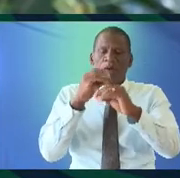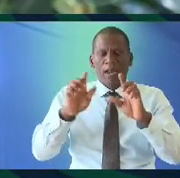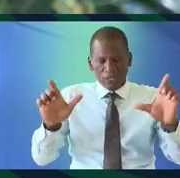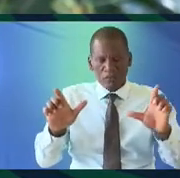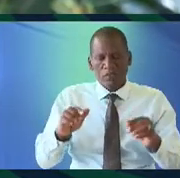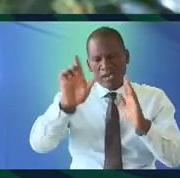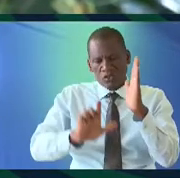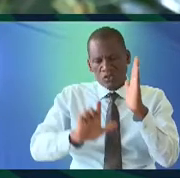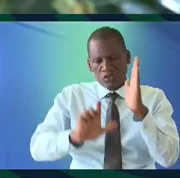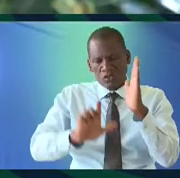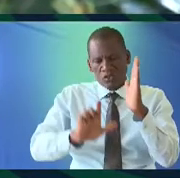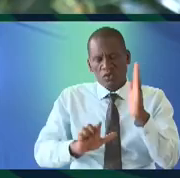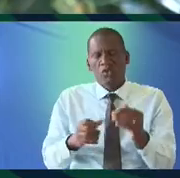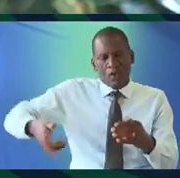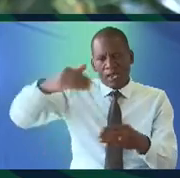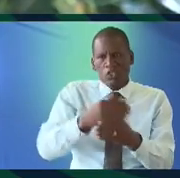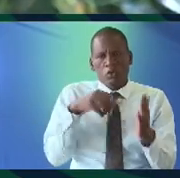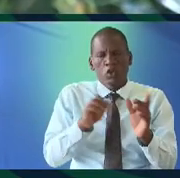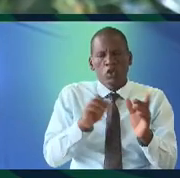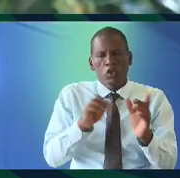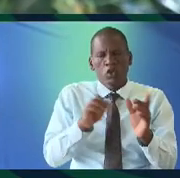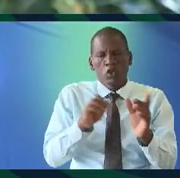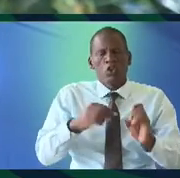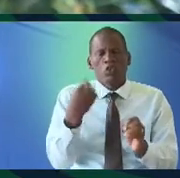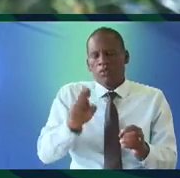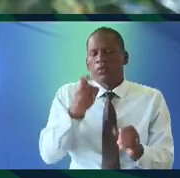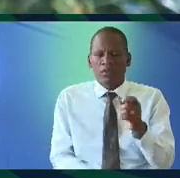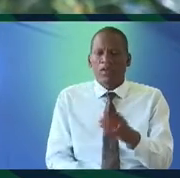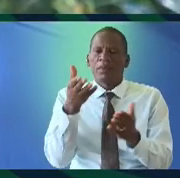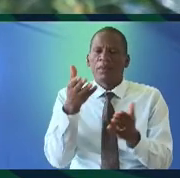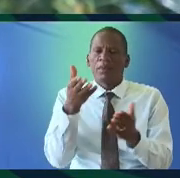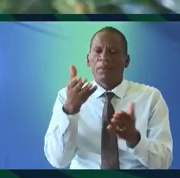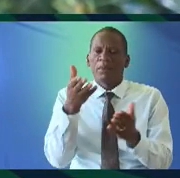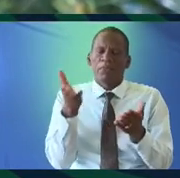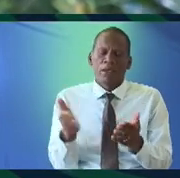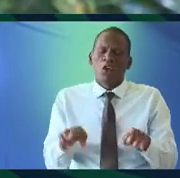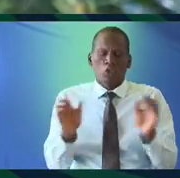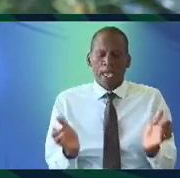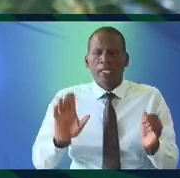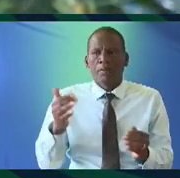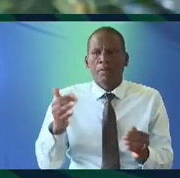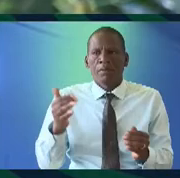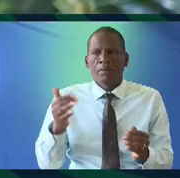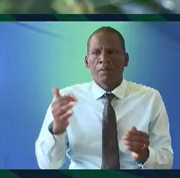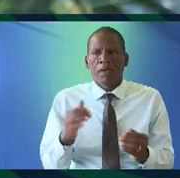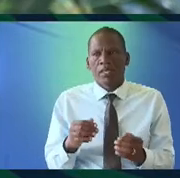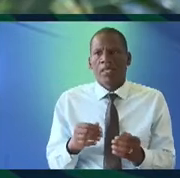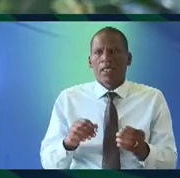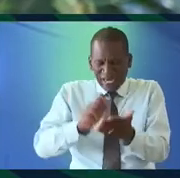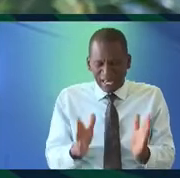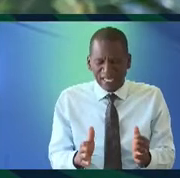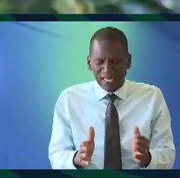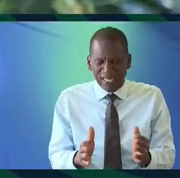just an additional point not necessarily from the questions that have come is that we are also encouraged by the proliferation